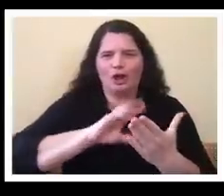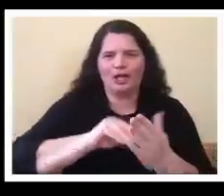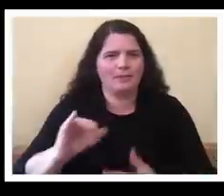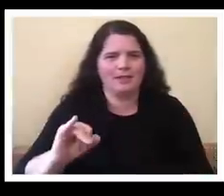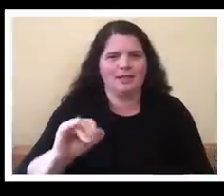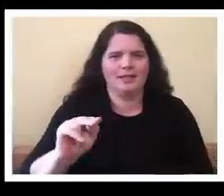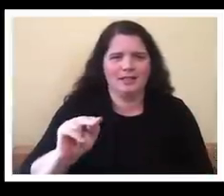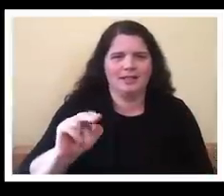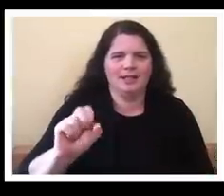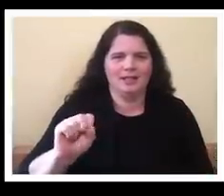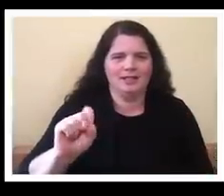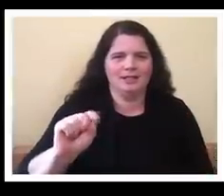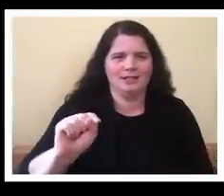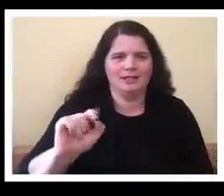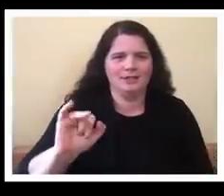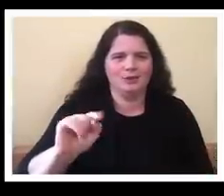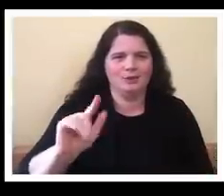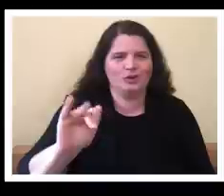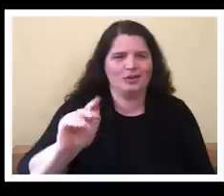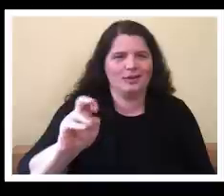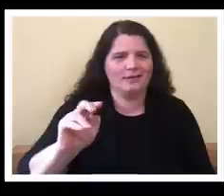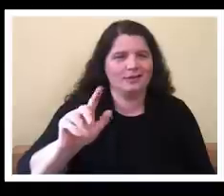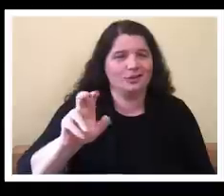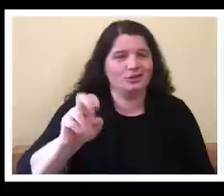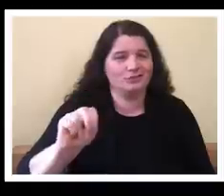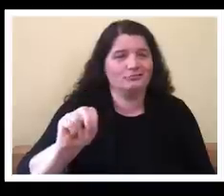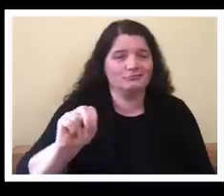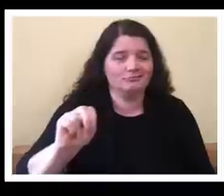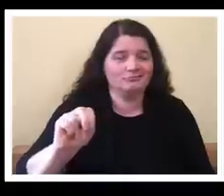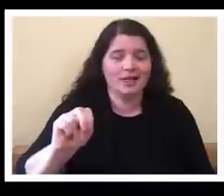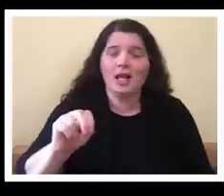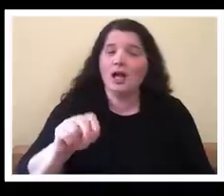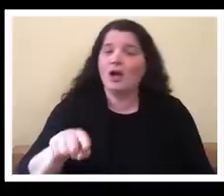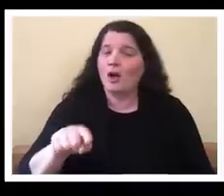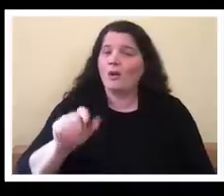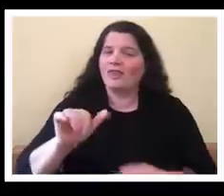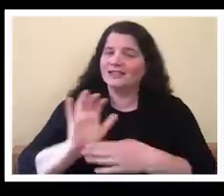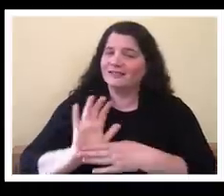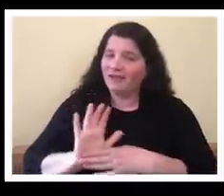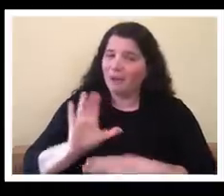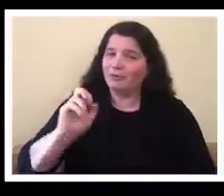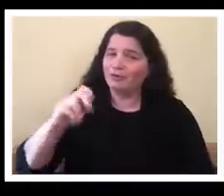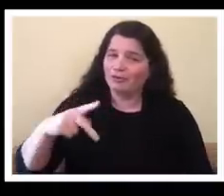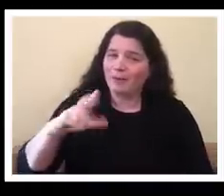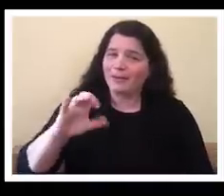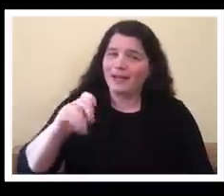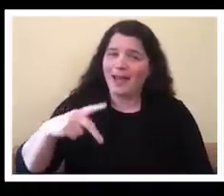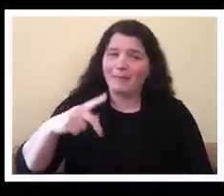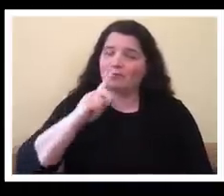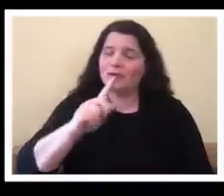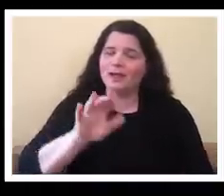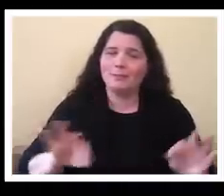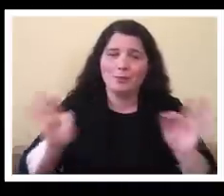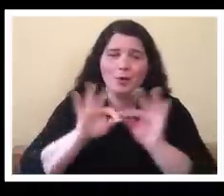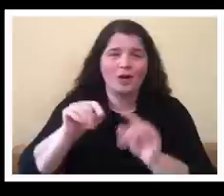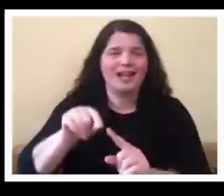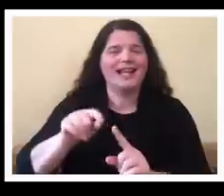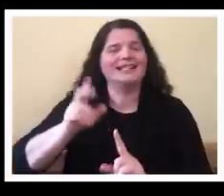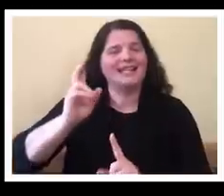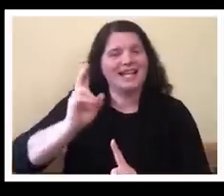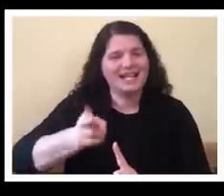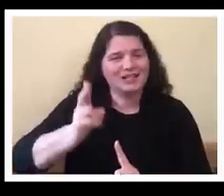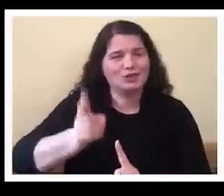is very important document because it is a historical piece it allows people not only to see